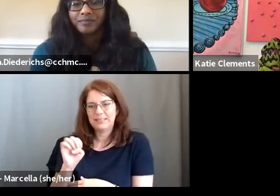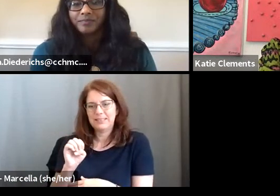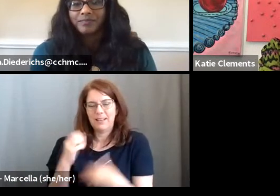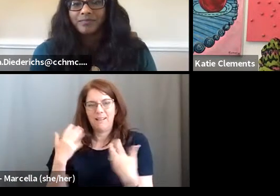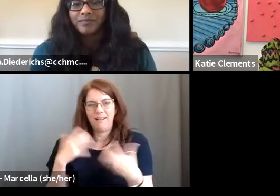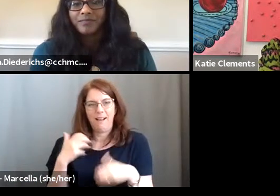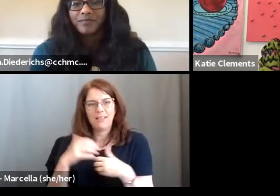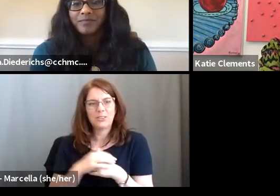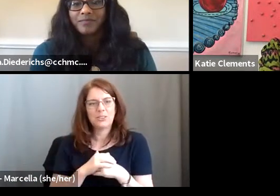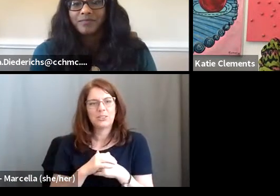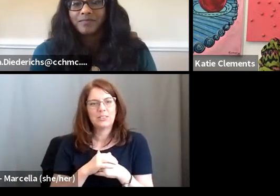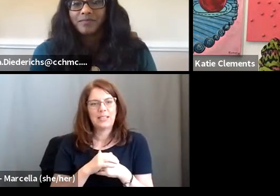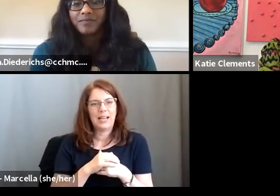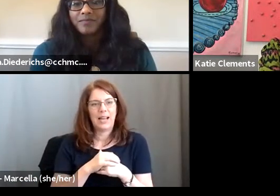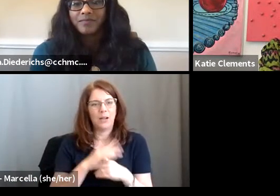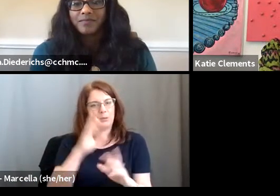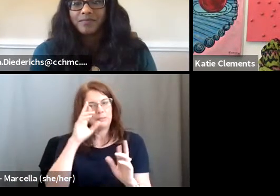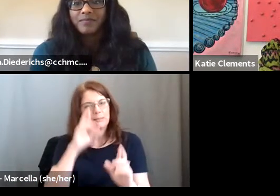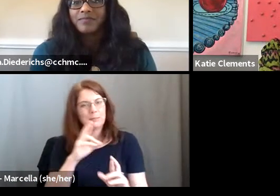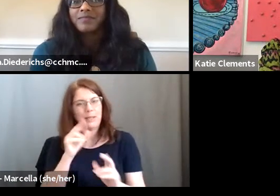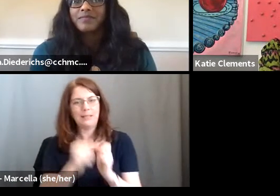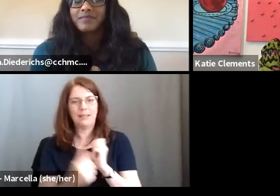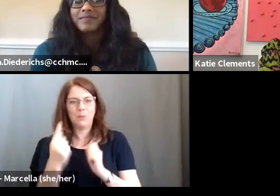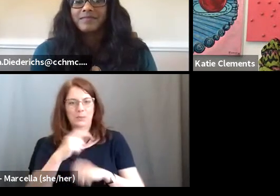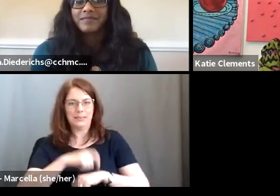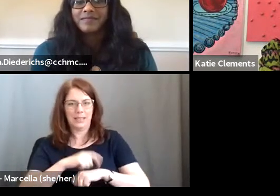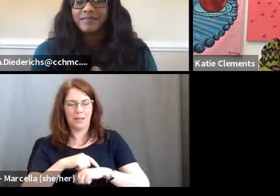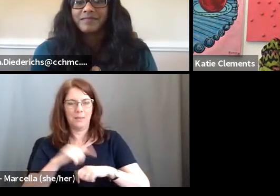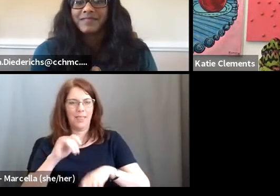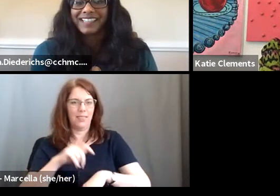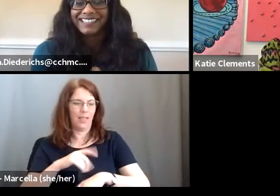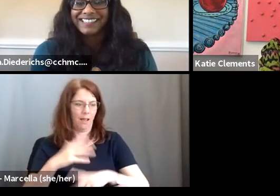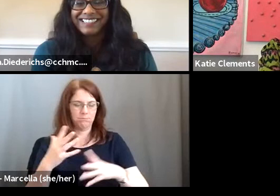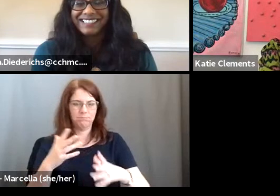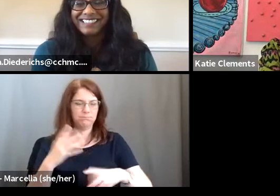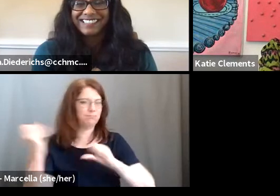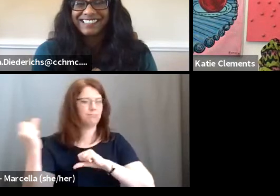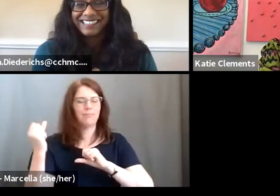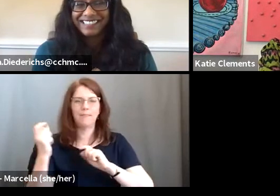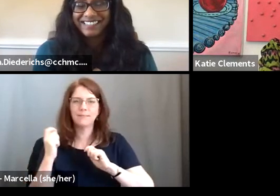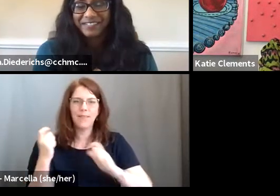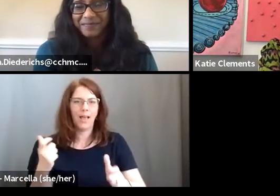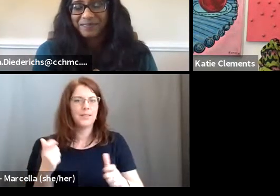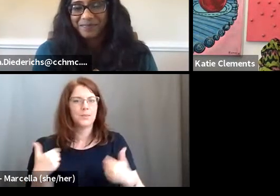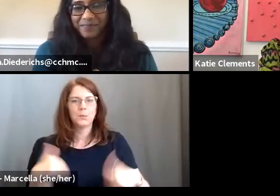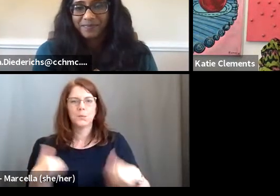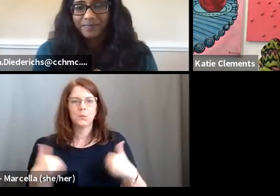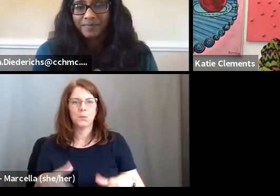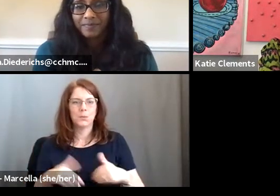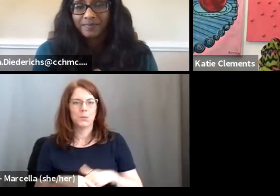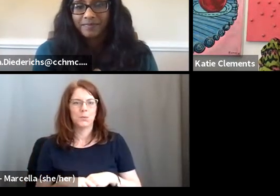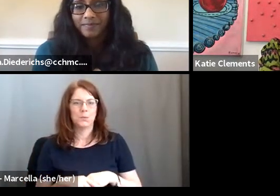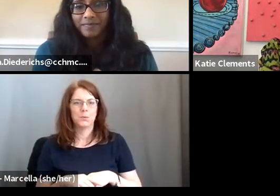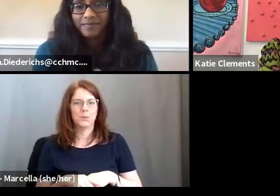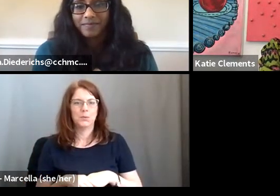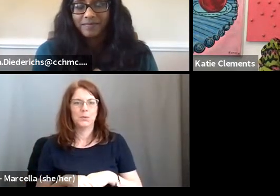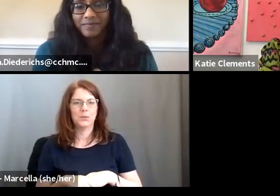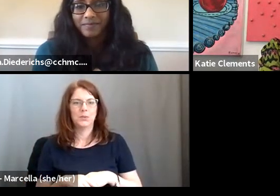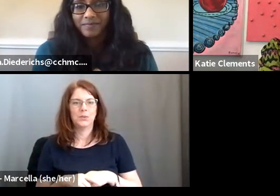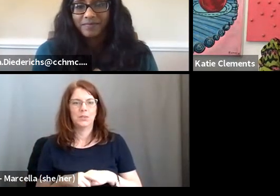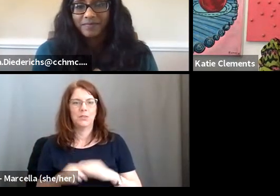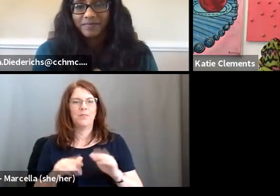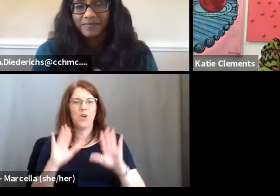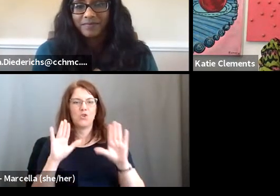gosh, I want to be mindful of everybody's time. I can't believe how fast that went. Um, I think that we've got so much great